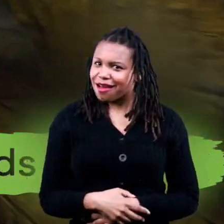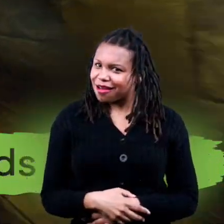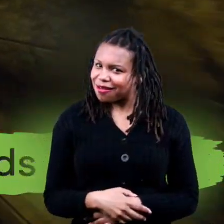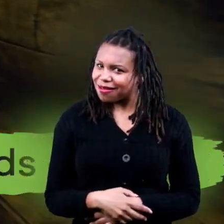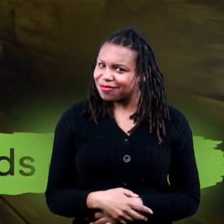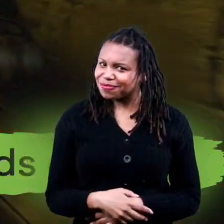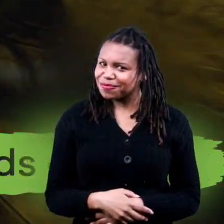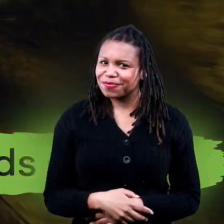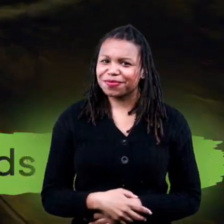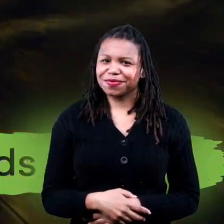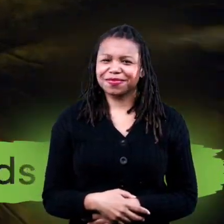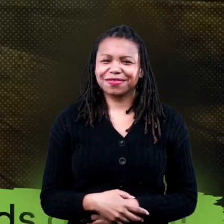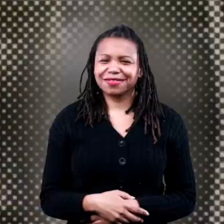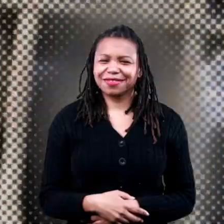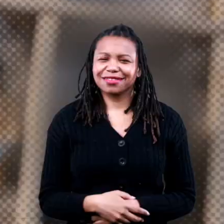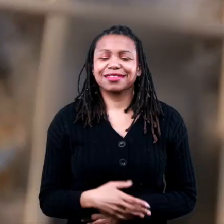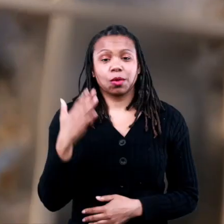built